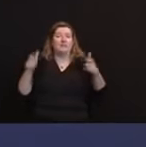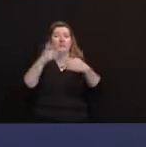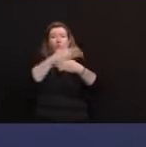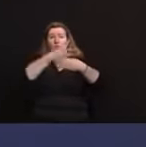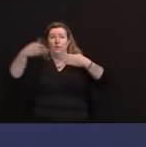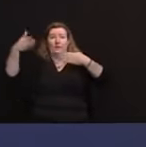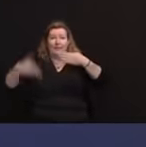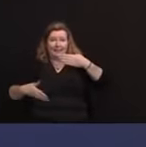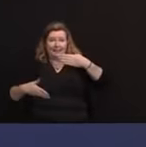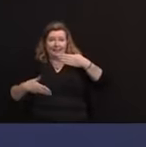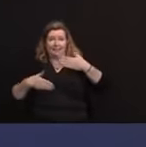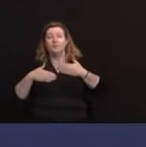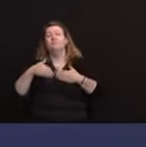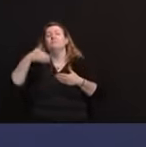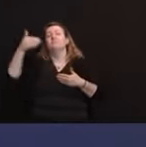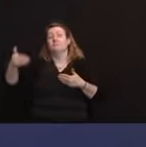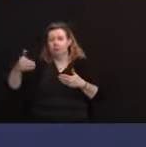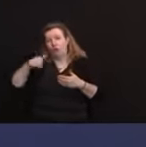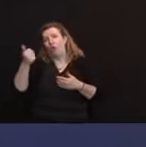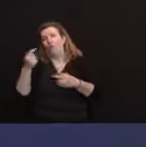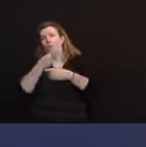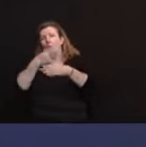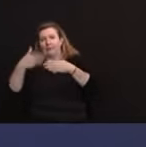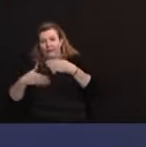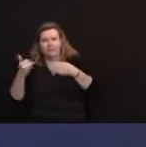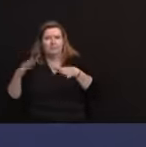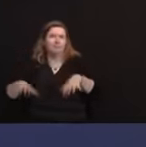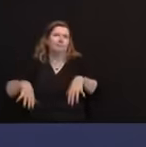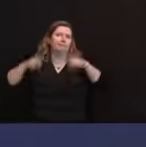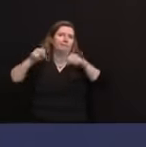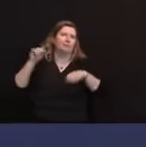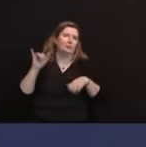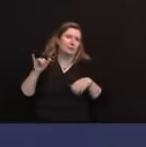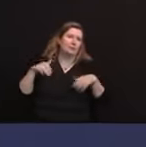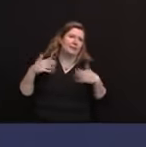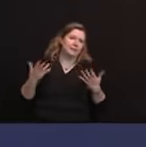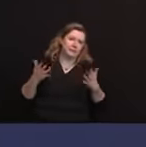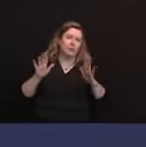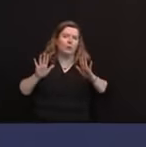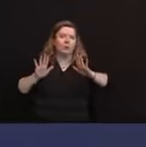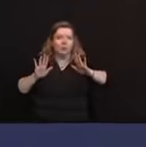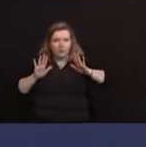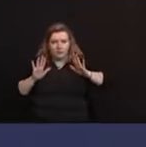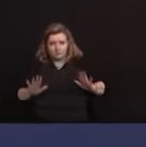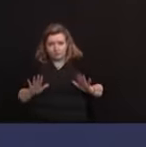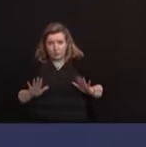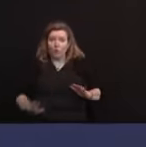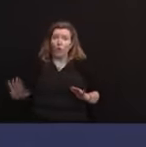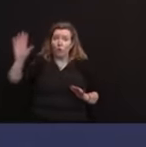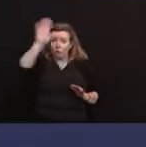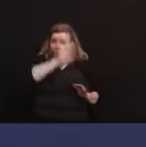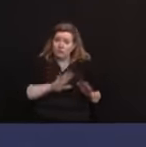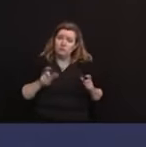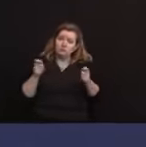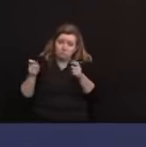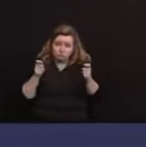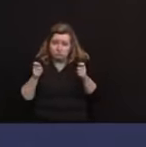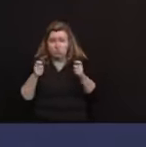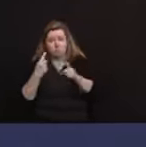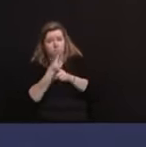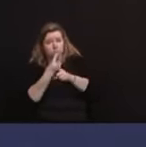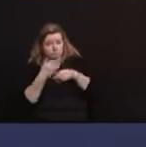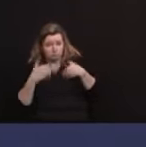next week. And the extent to which we handle this collectively, all of us, by the way, we have the same